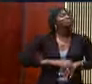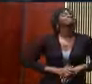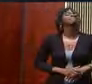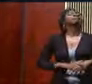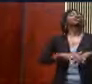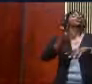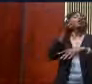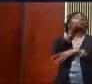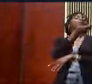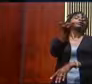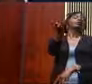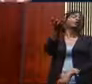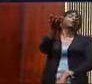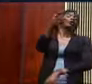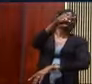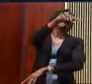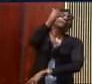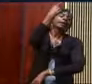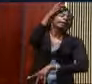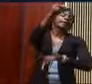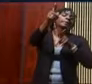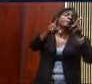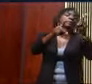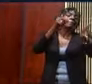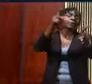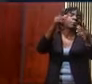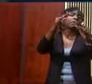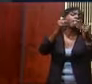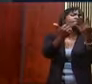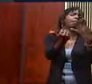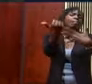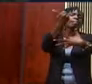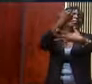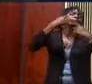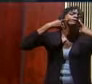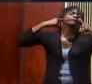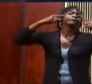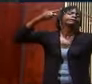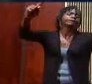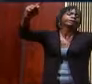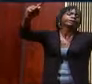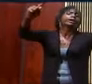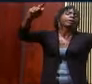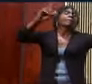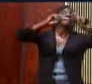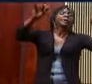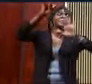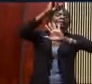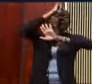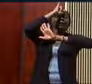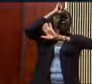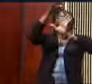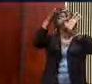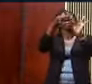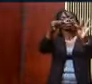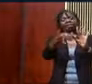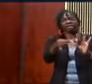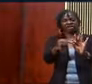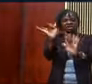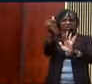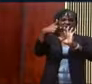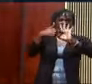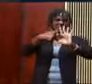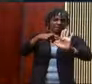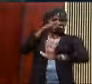you have some ignorant statements being made in this nation recently, such as those who say there's